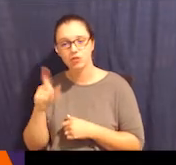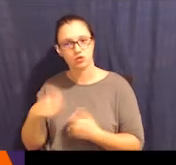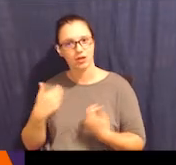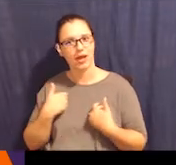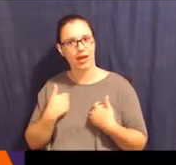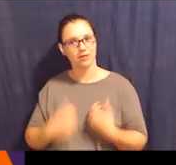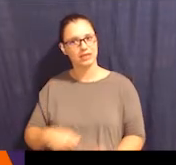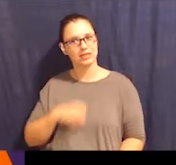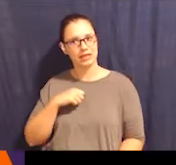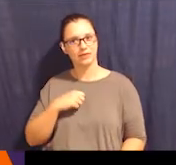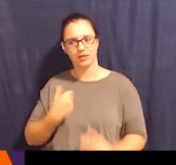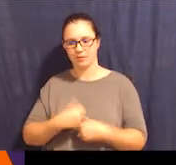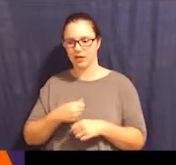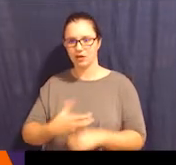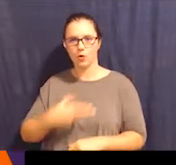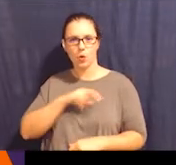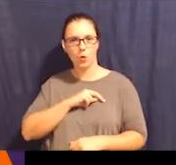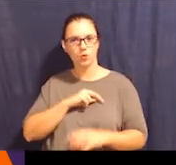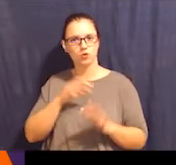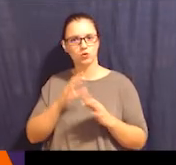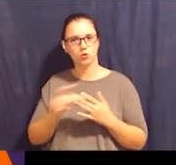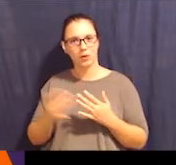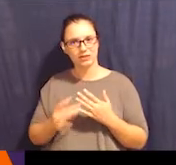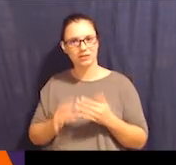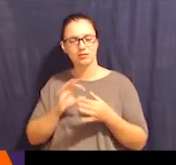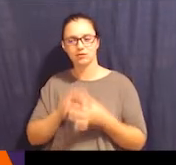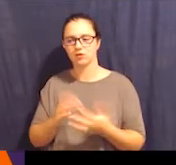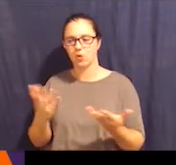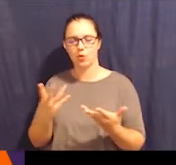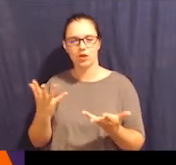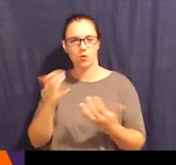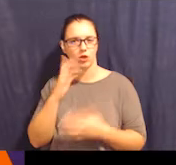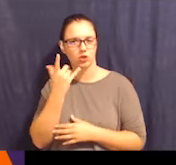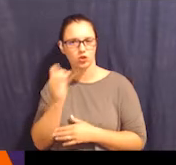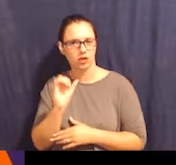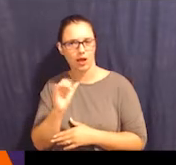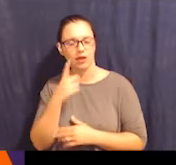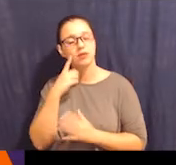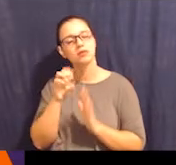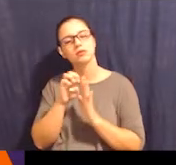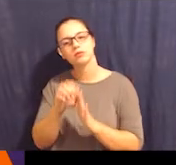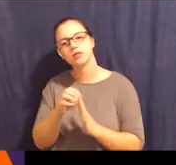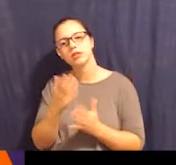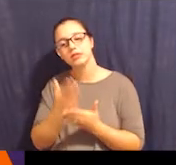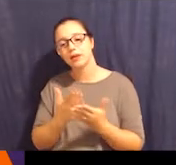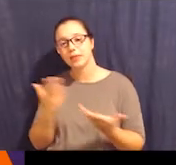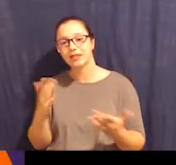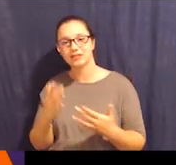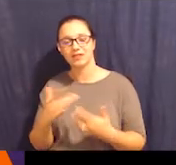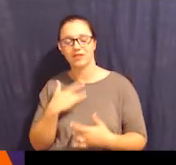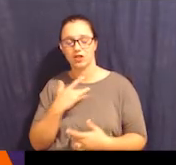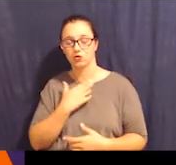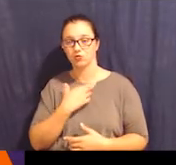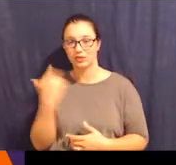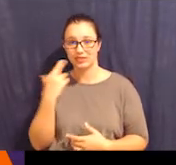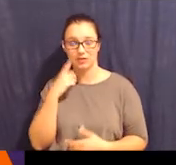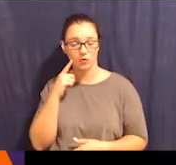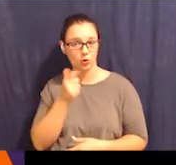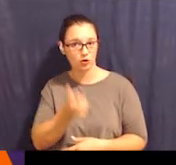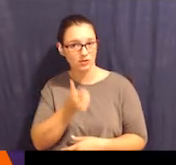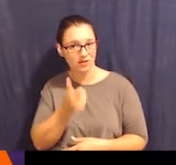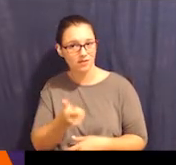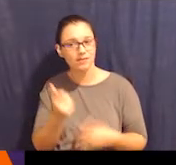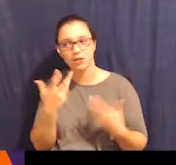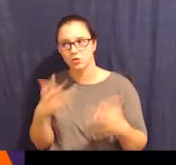Everybody should have the dignity of making their own choices about what they want it to look like. So some things that may feel way risky to